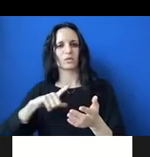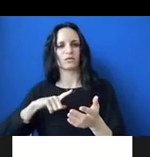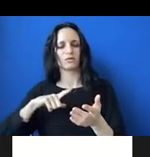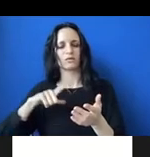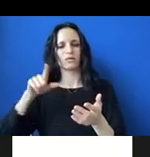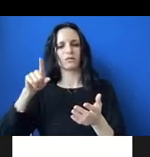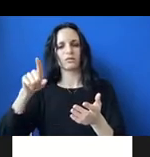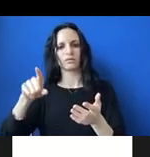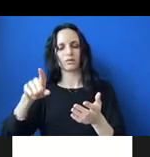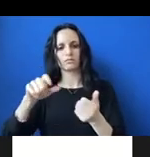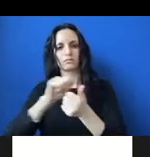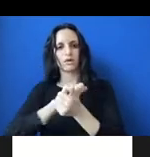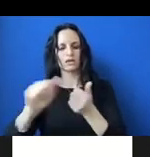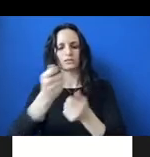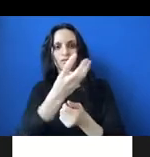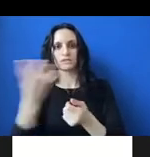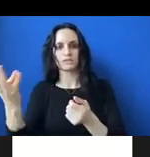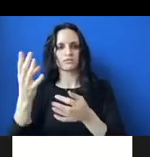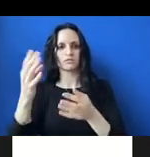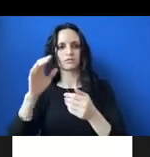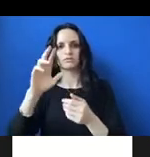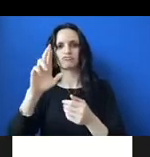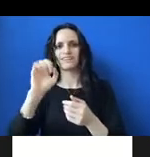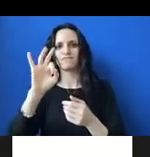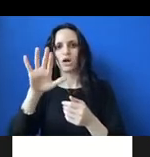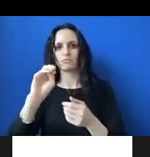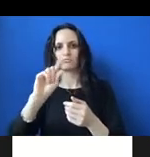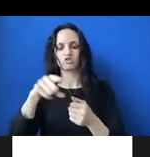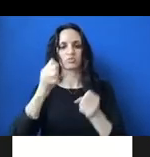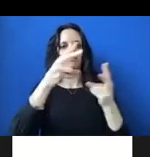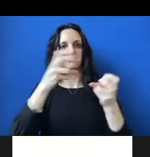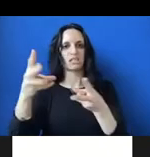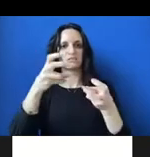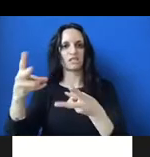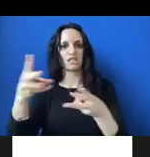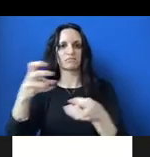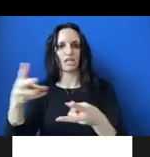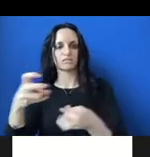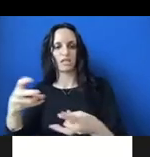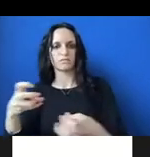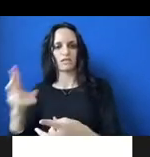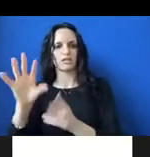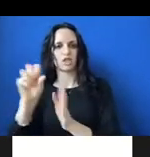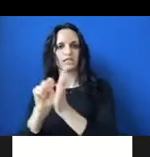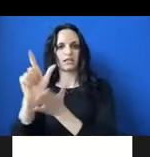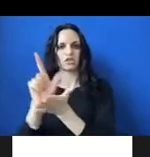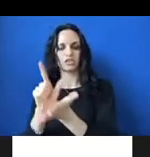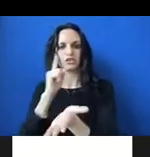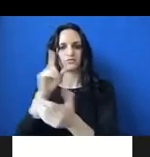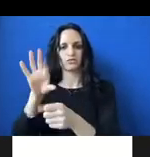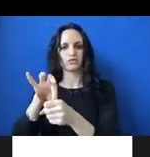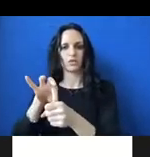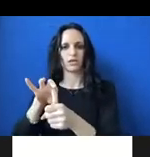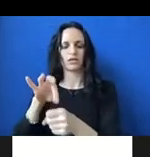a suite of reforms across the country, kind of copying and pasted into state legislatures for us to vote, etc. And so